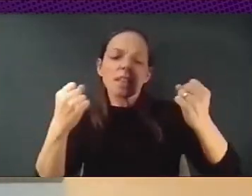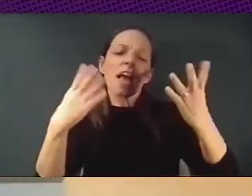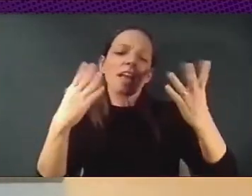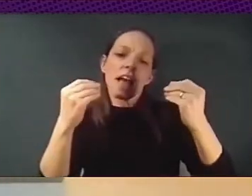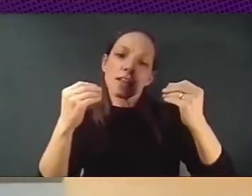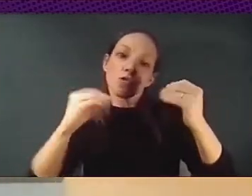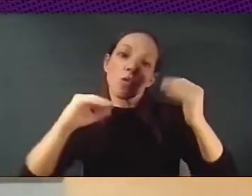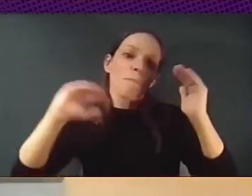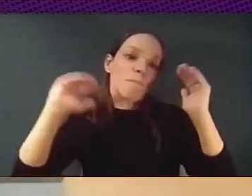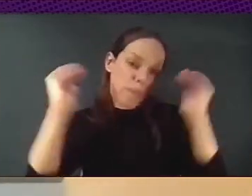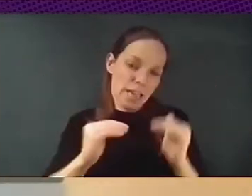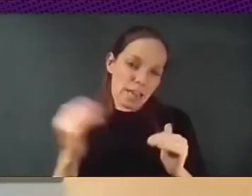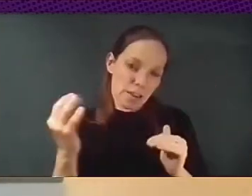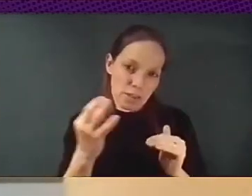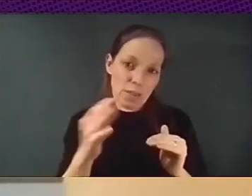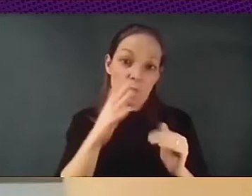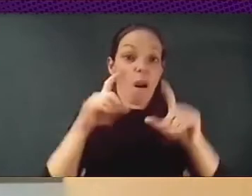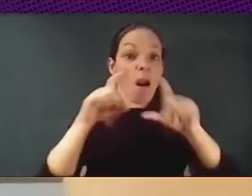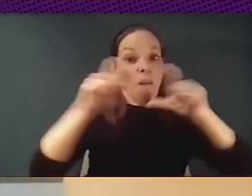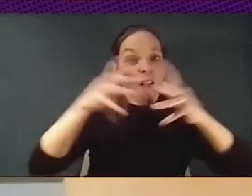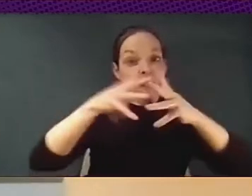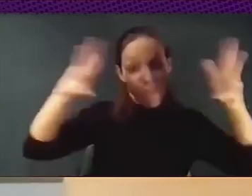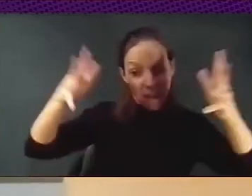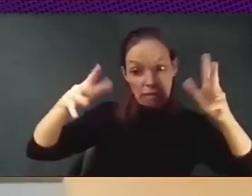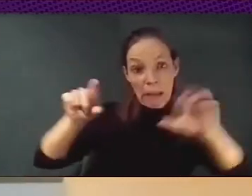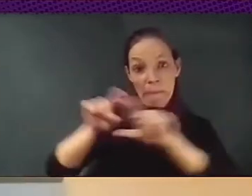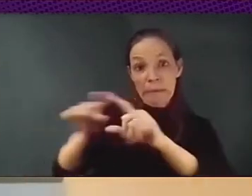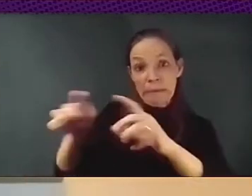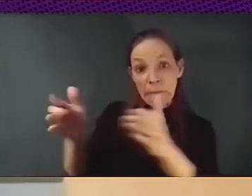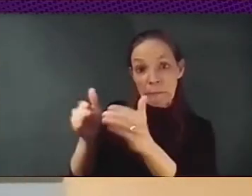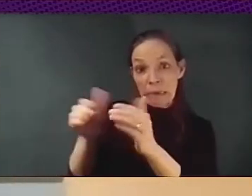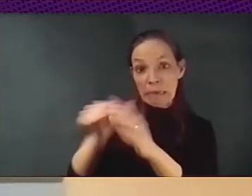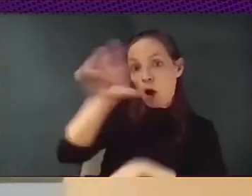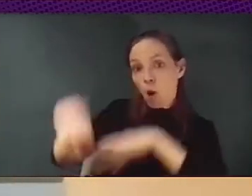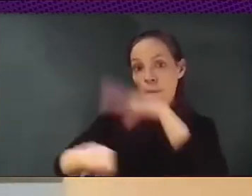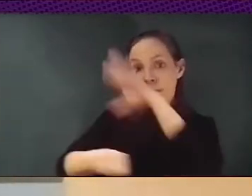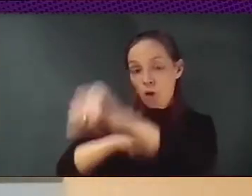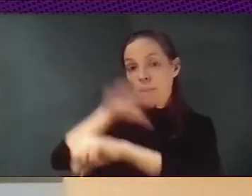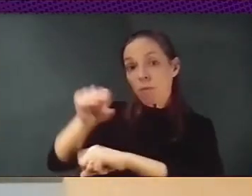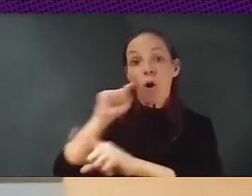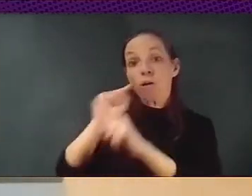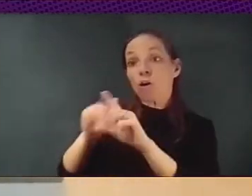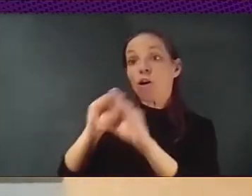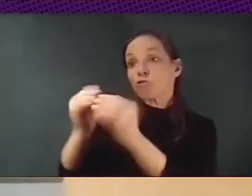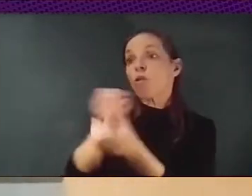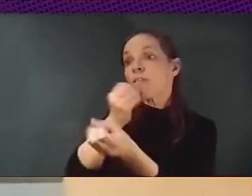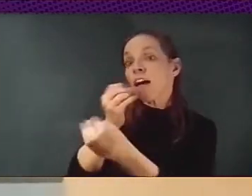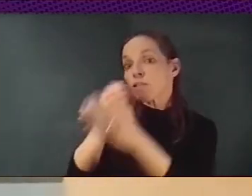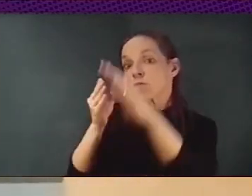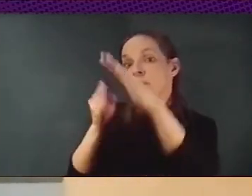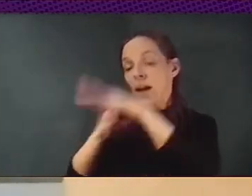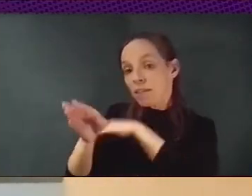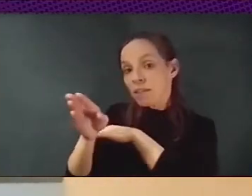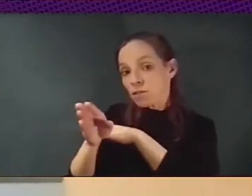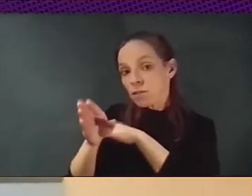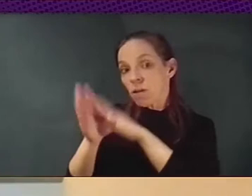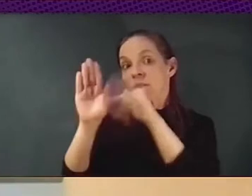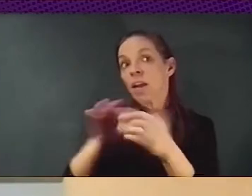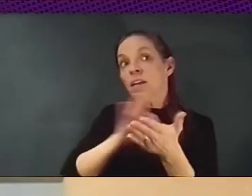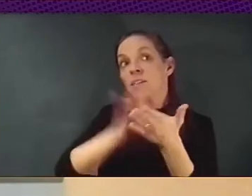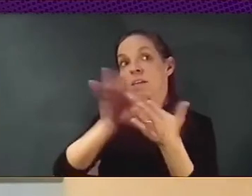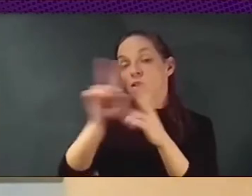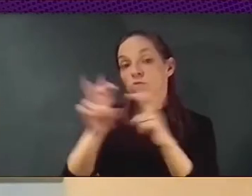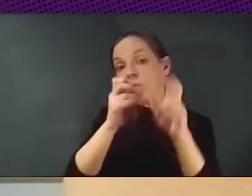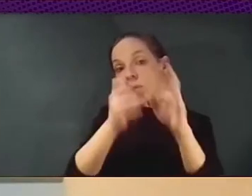to the data so that they can then, you know, prototype new services that are based on our healthcare data, on our more